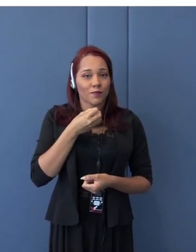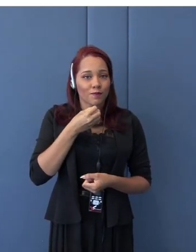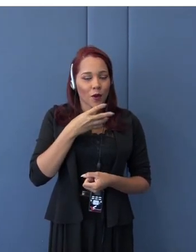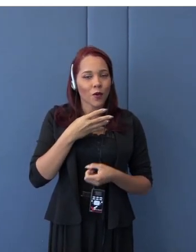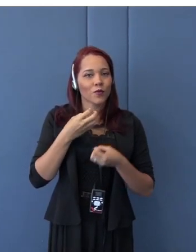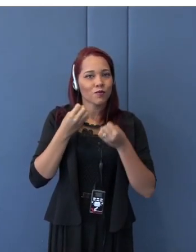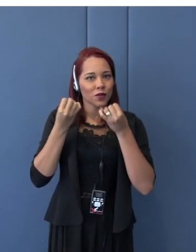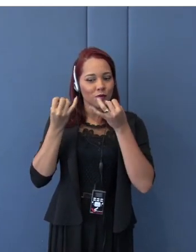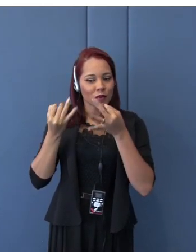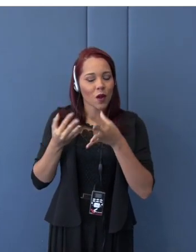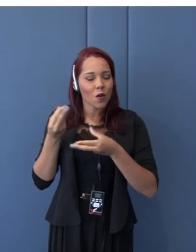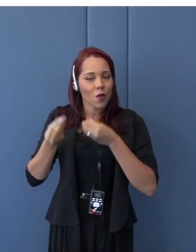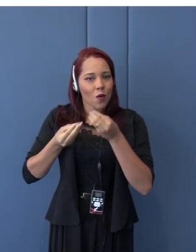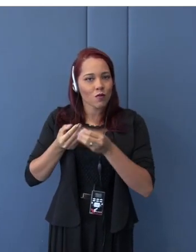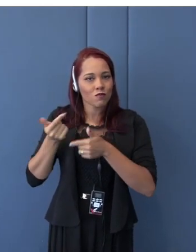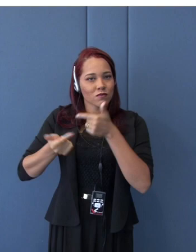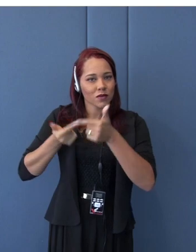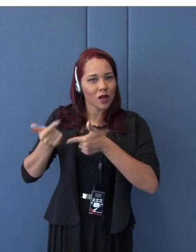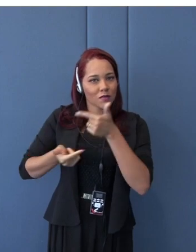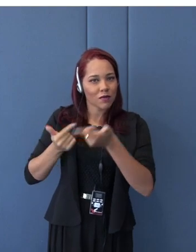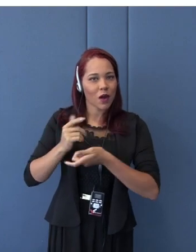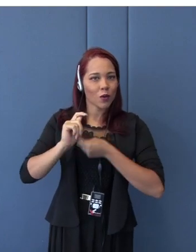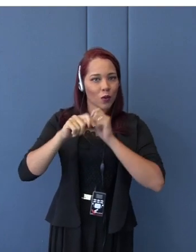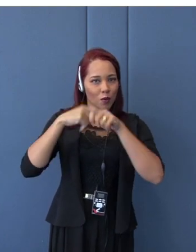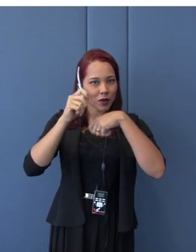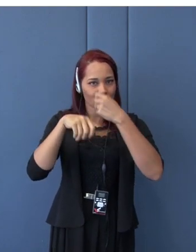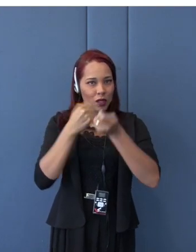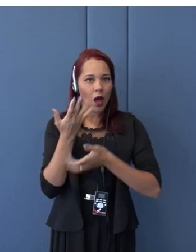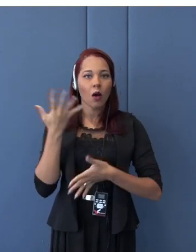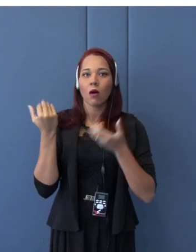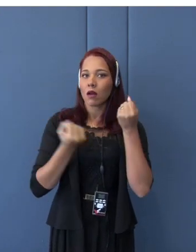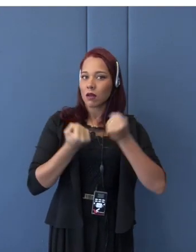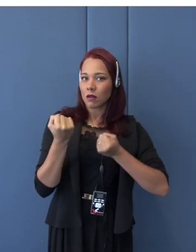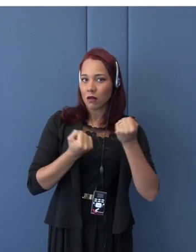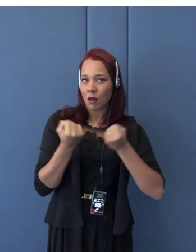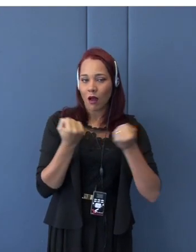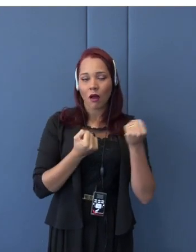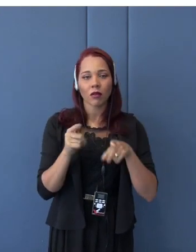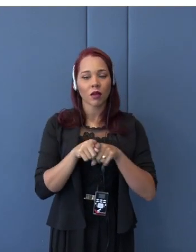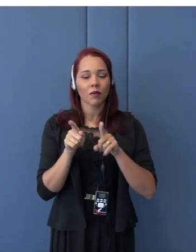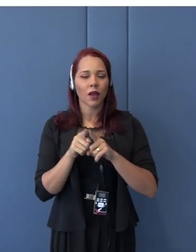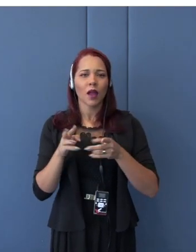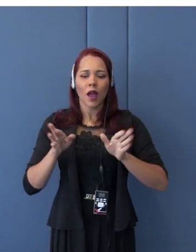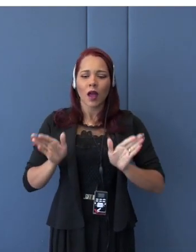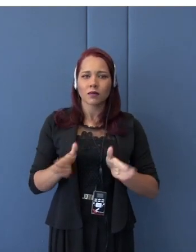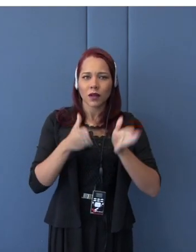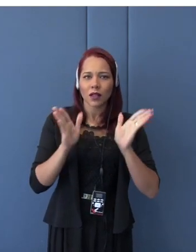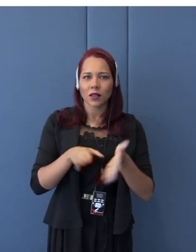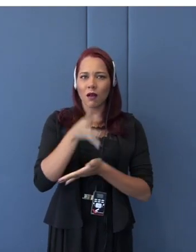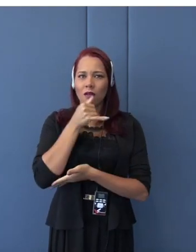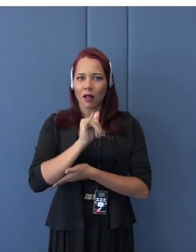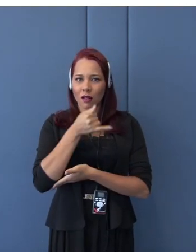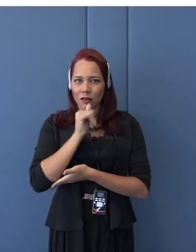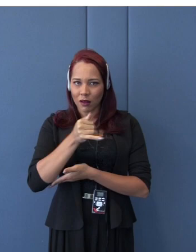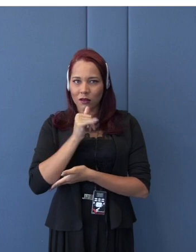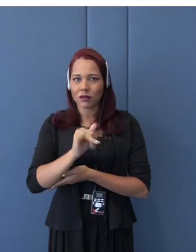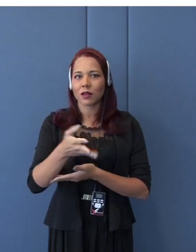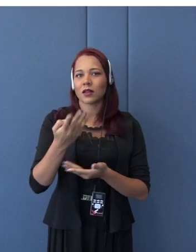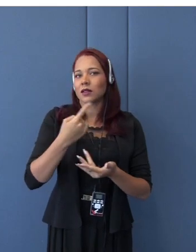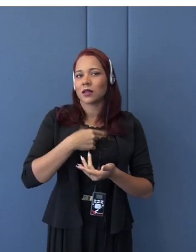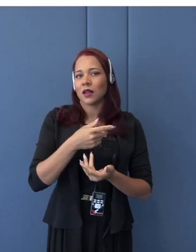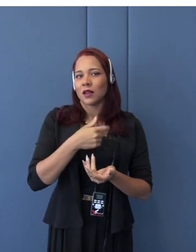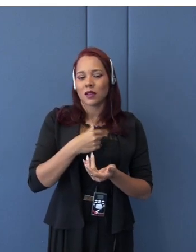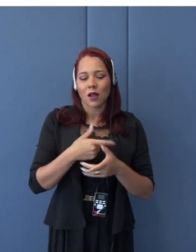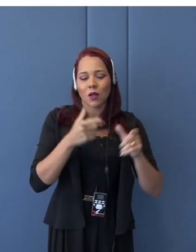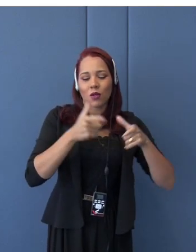activities, assemblies of cars or the electric appliances and so forth have been taken place. Another reason